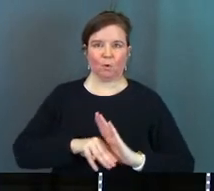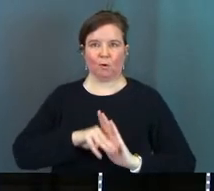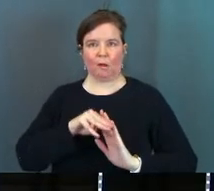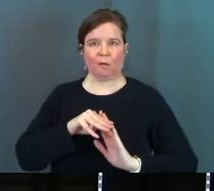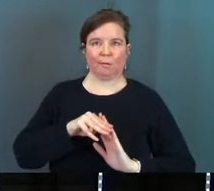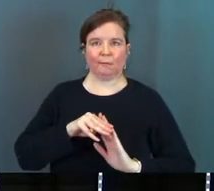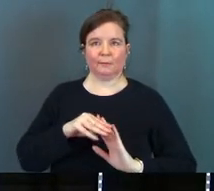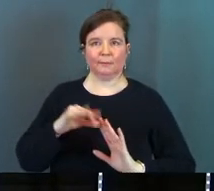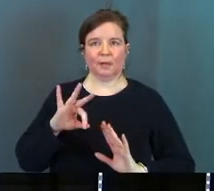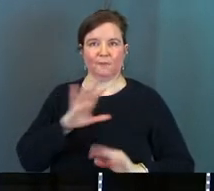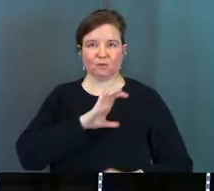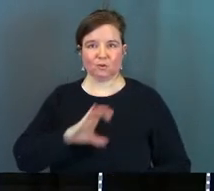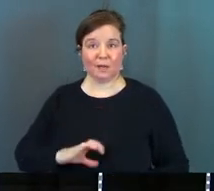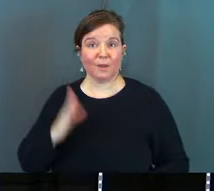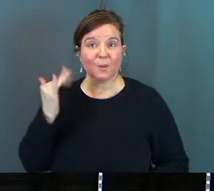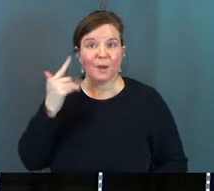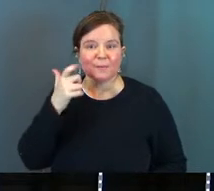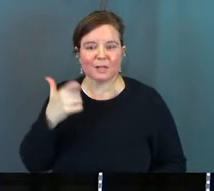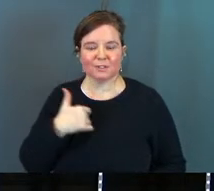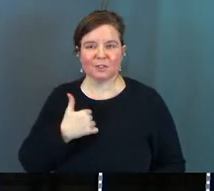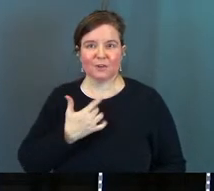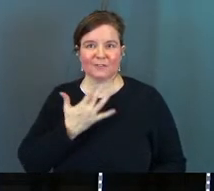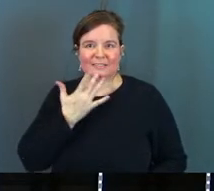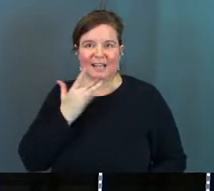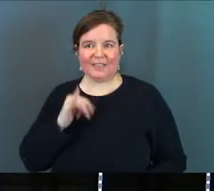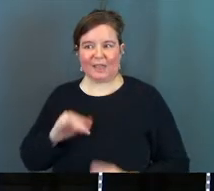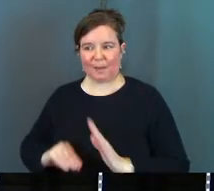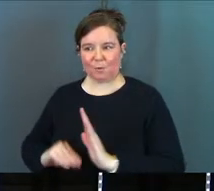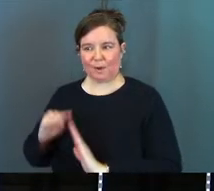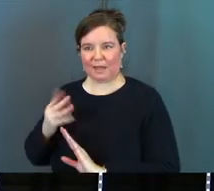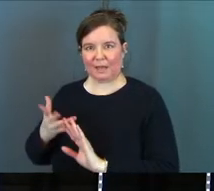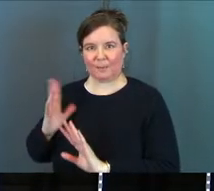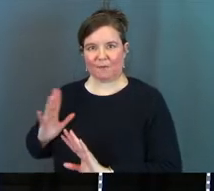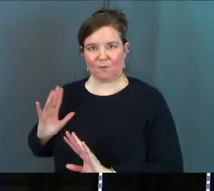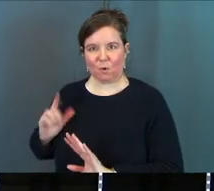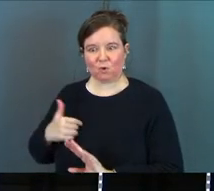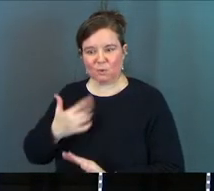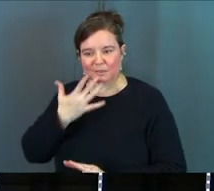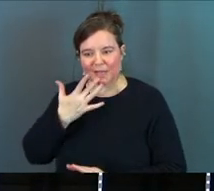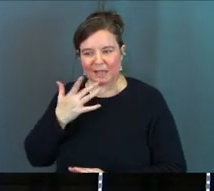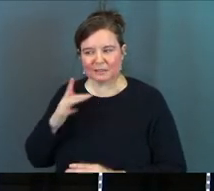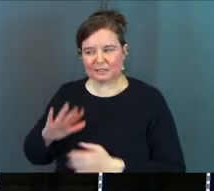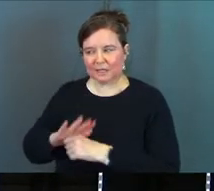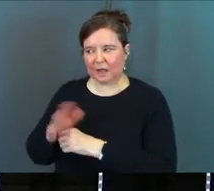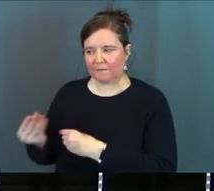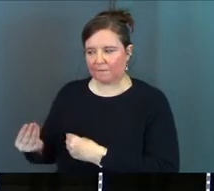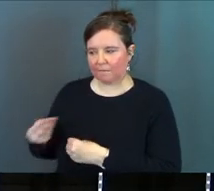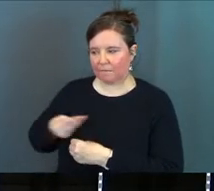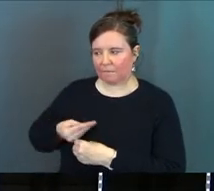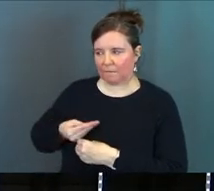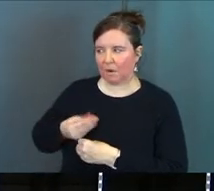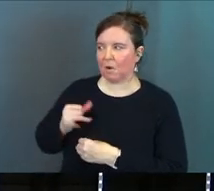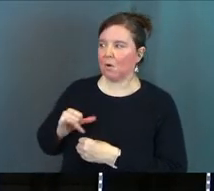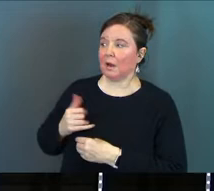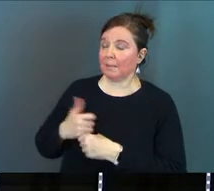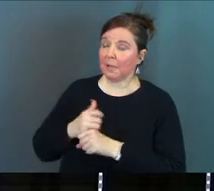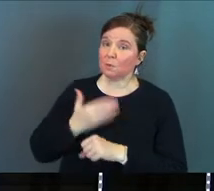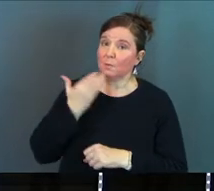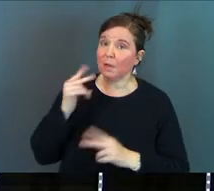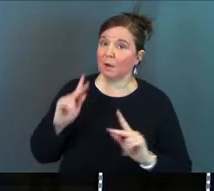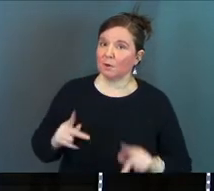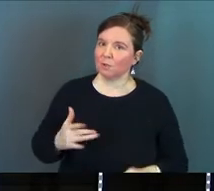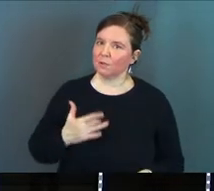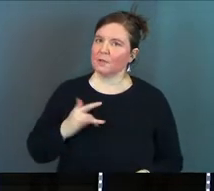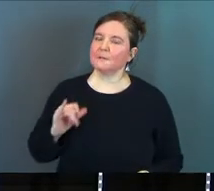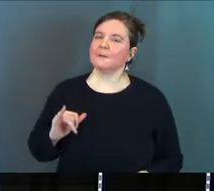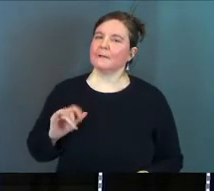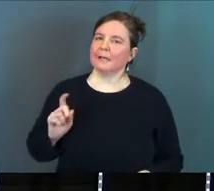of Christianity because you've tasted that morality before you tasted just enough of it and it did make you a better person and